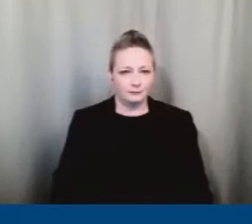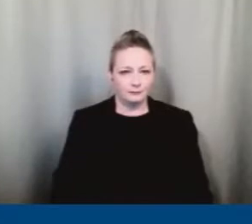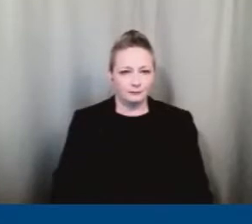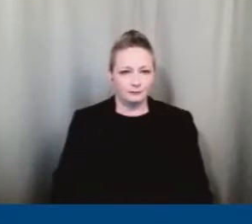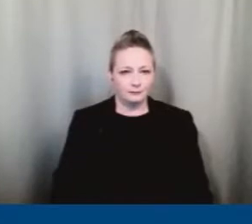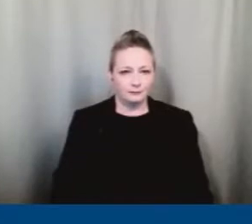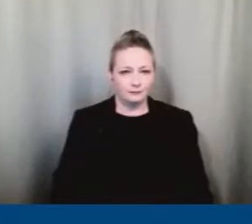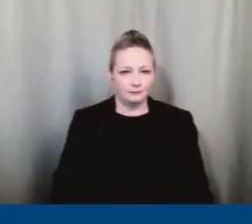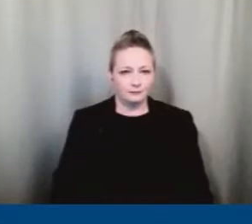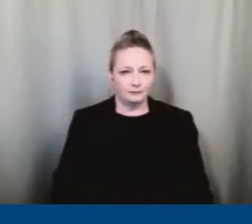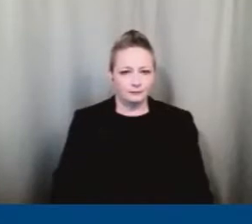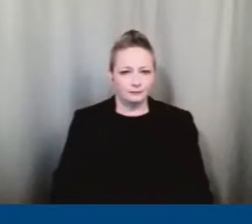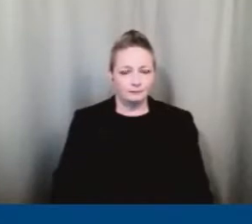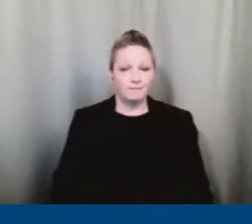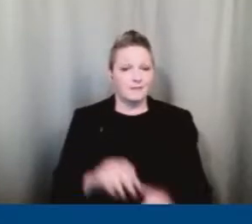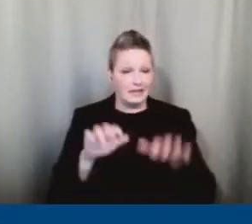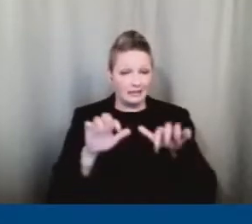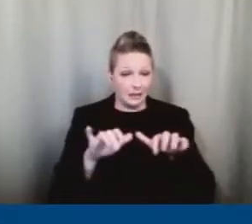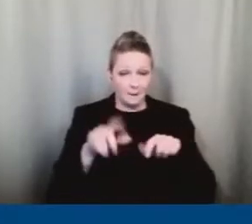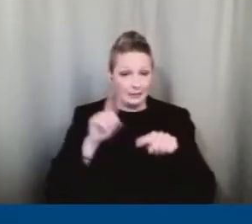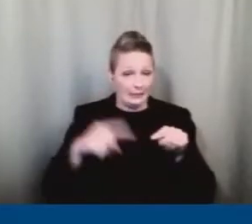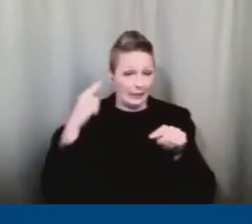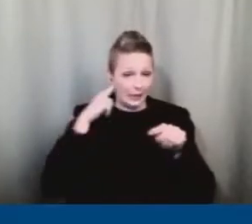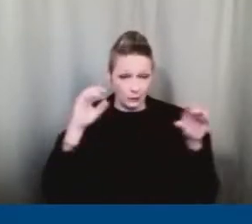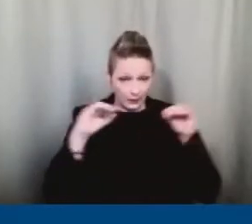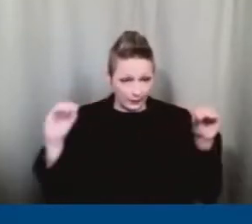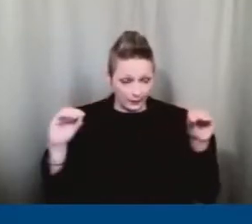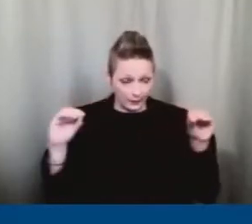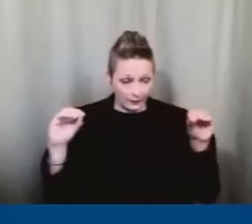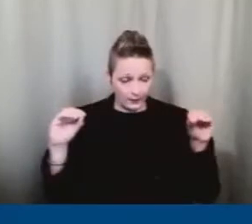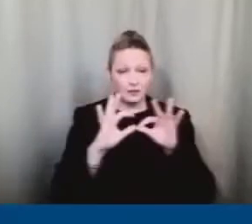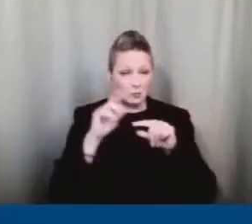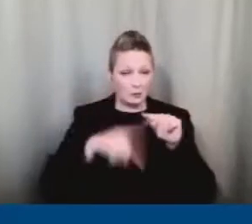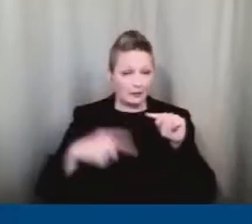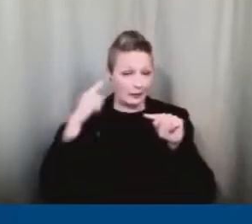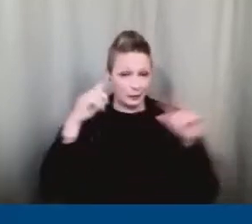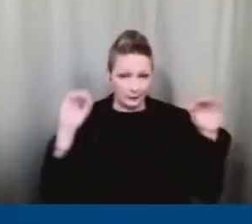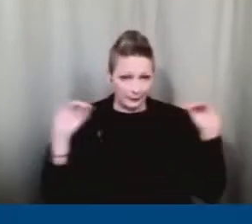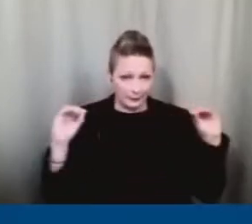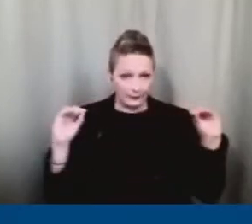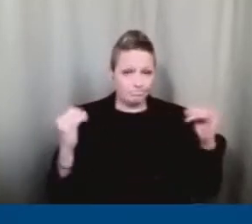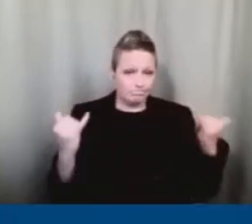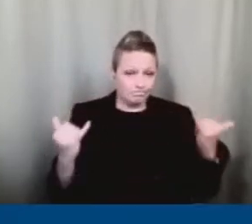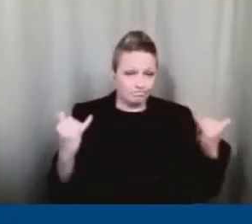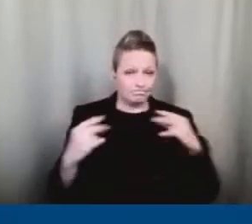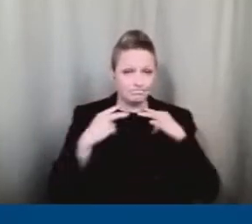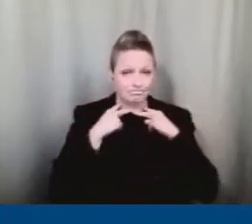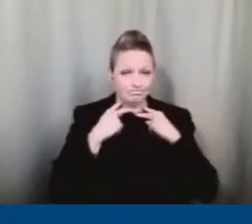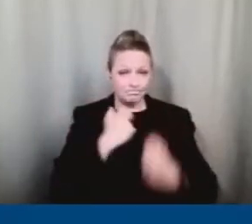black and brown and indigenous people, including people we have known and loved.